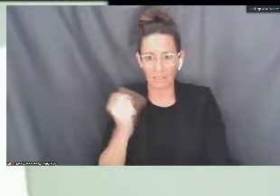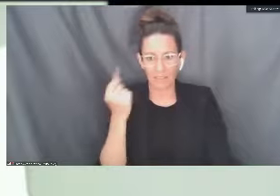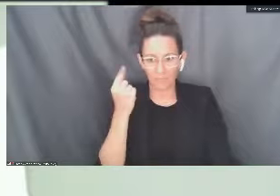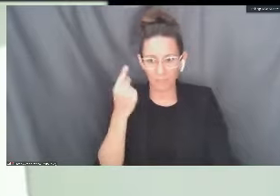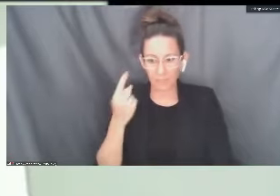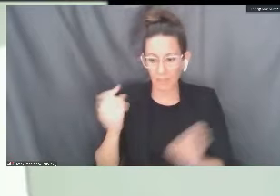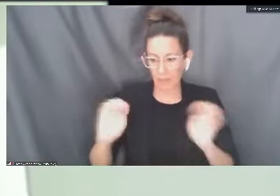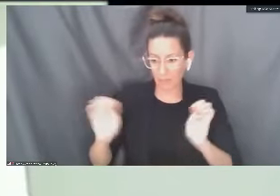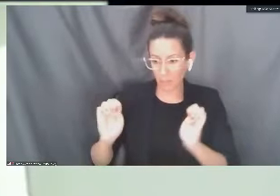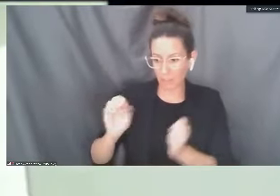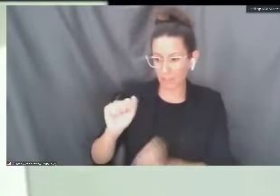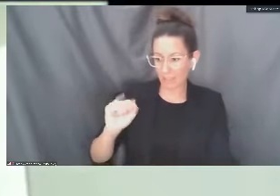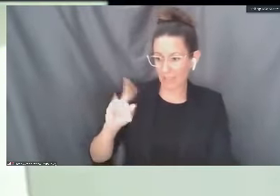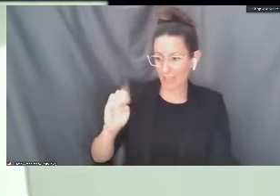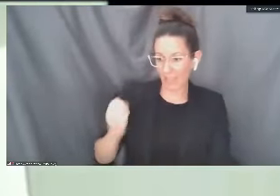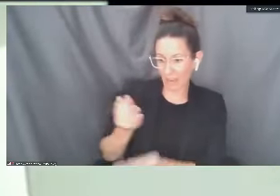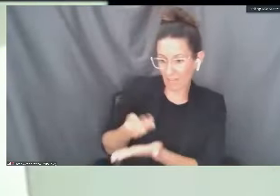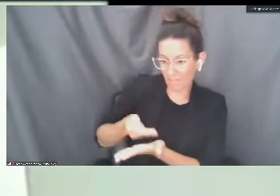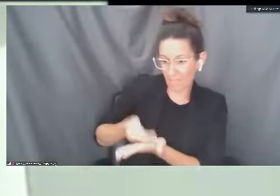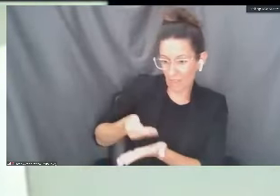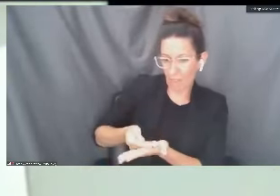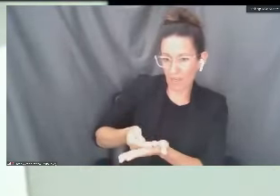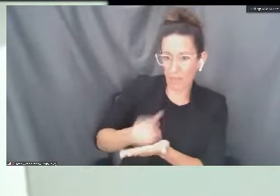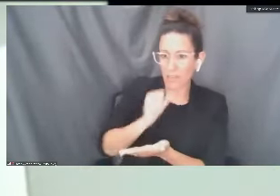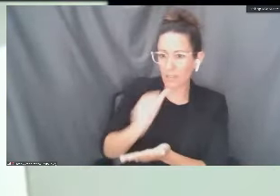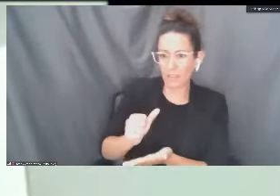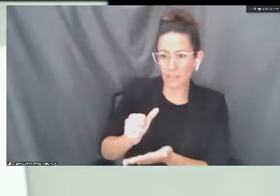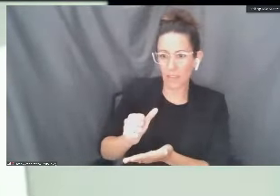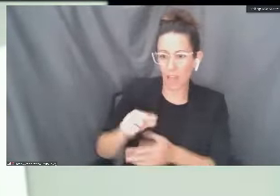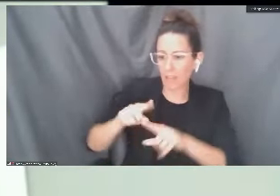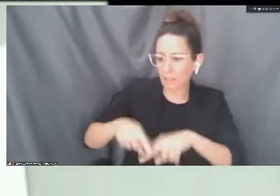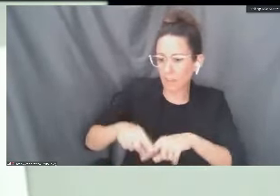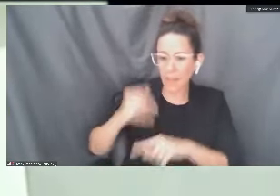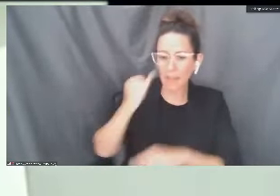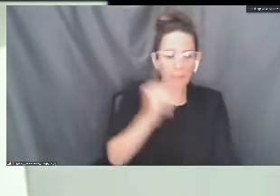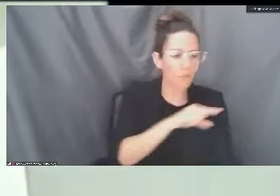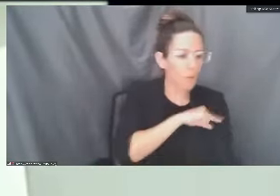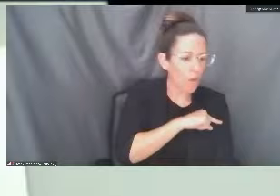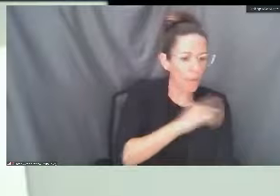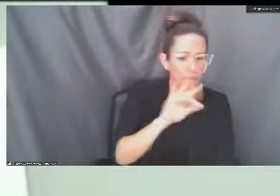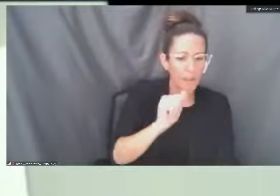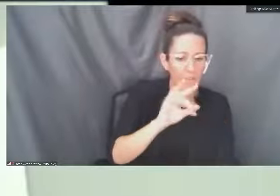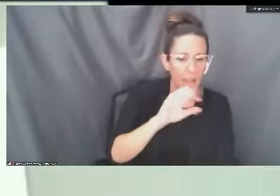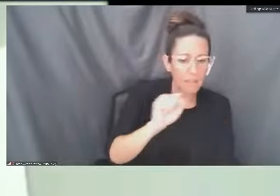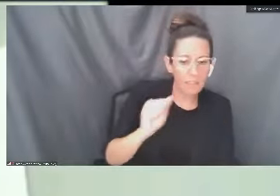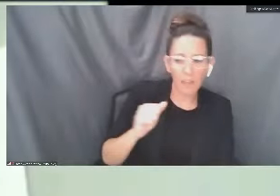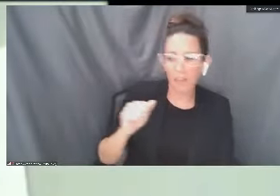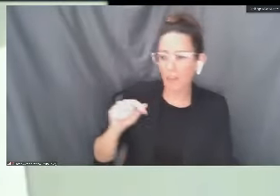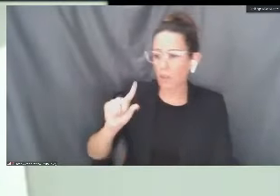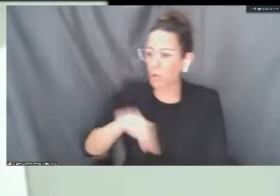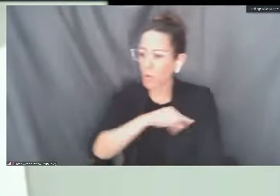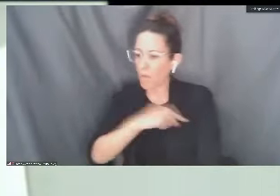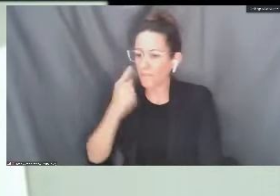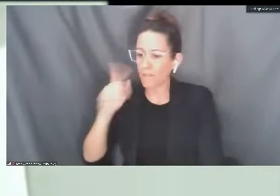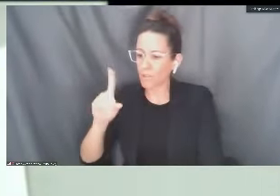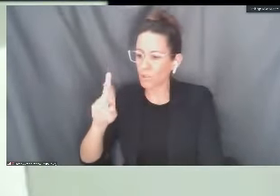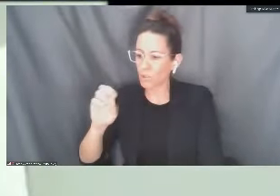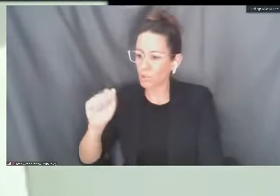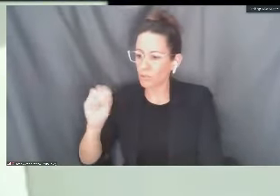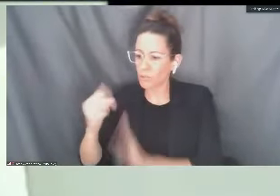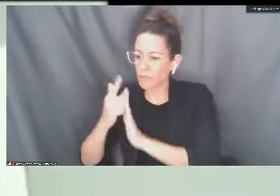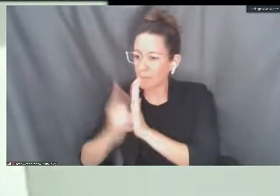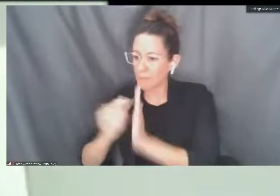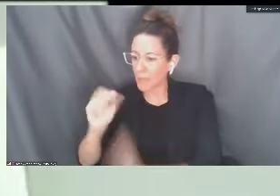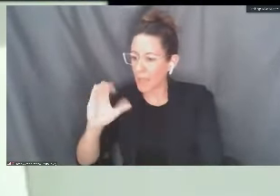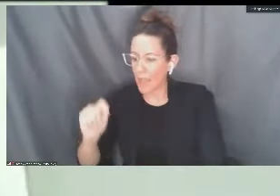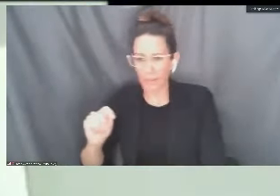student aid fund is not contingent upon you qualifying for the FAFSA or the California DREAM Act. So we have